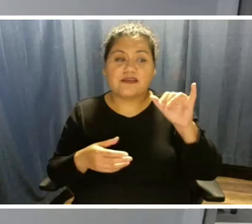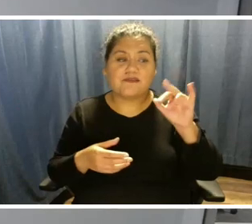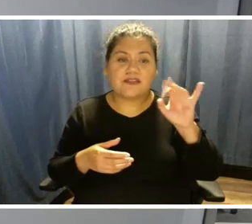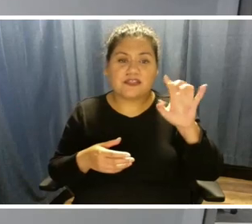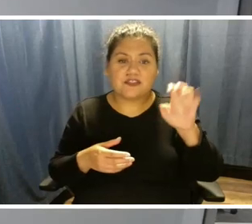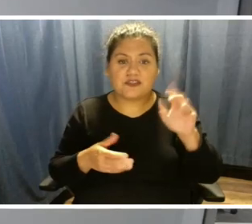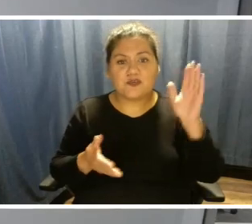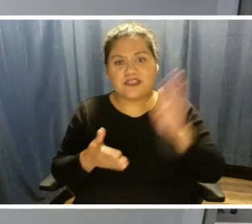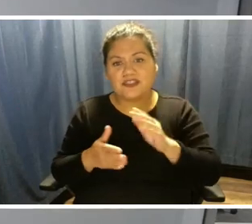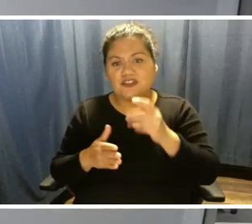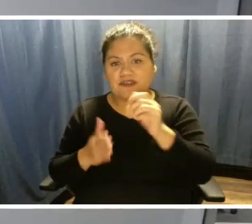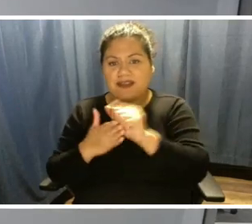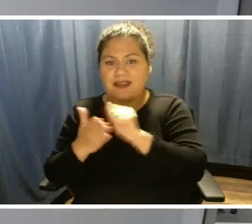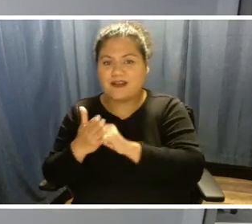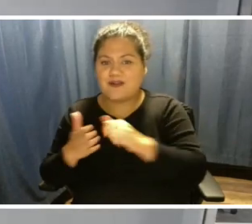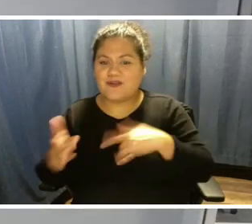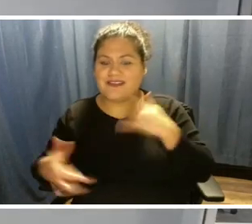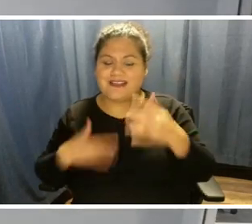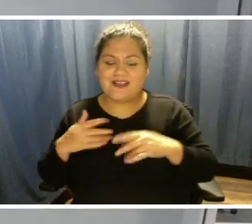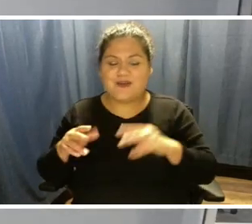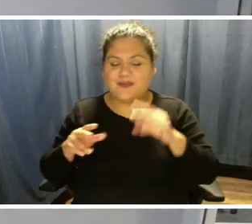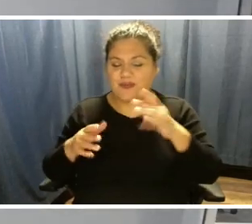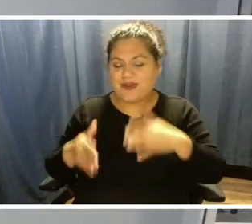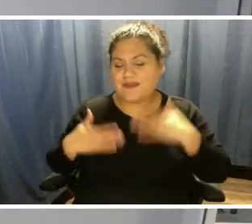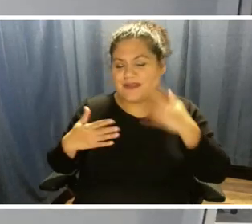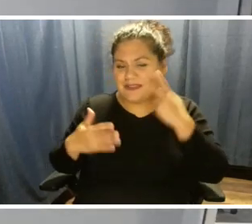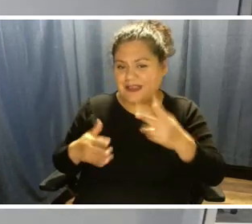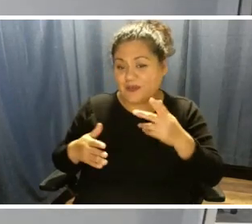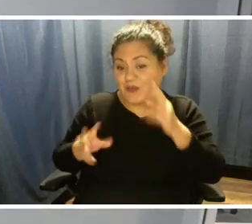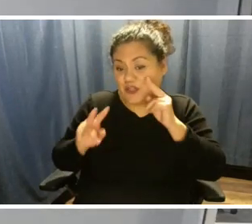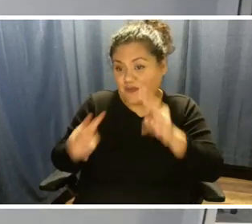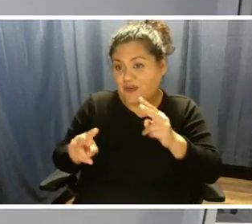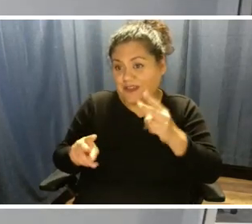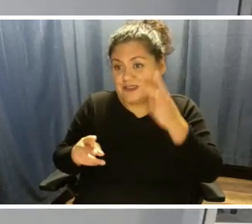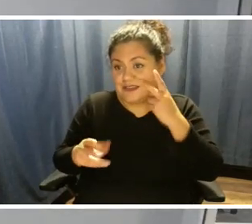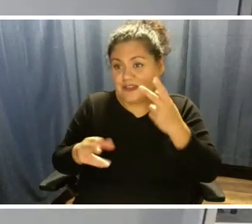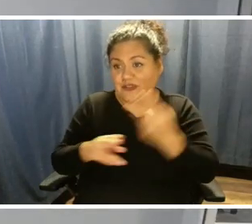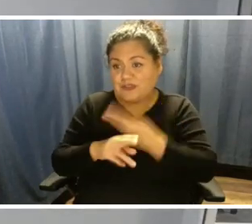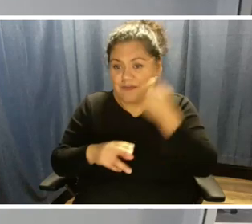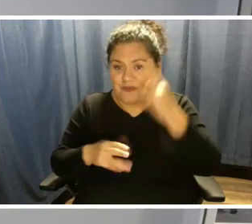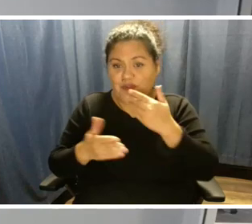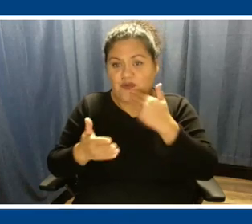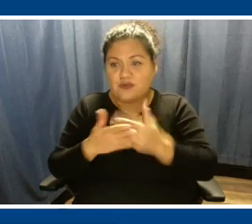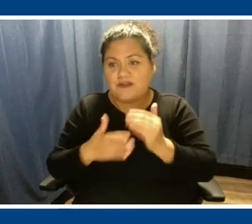to see it and we look forward to using it for the good of our community.